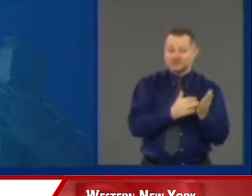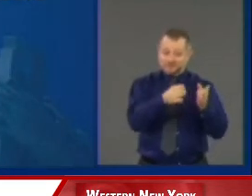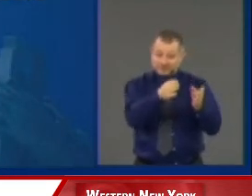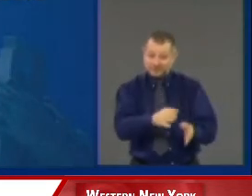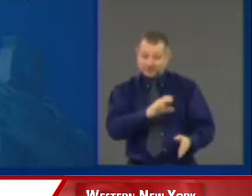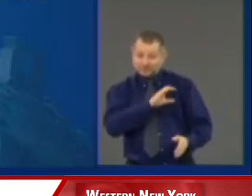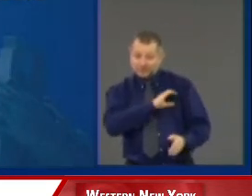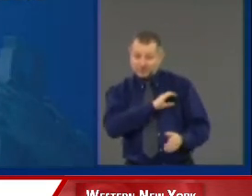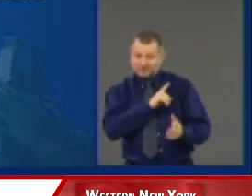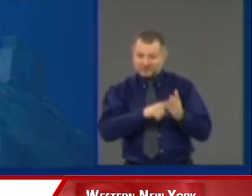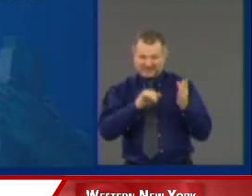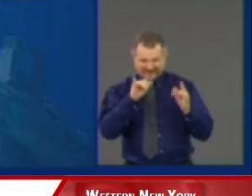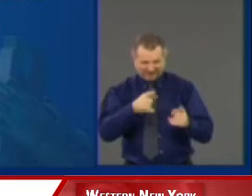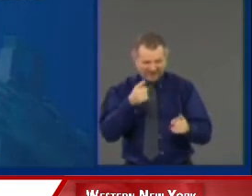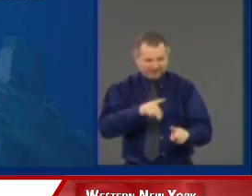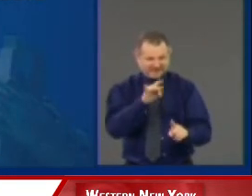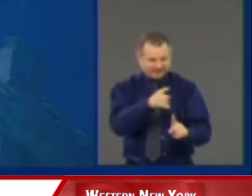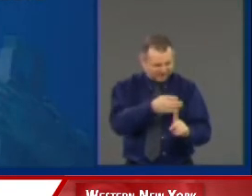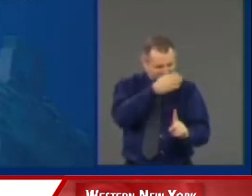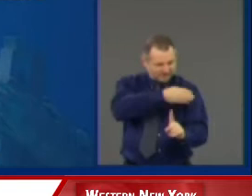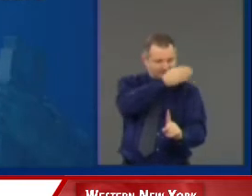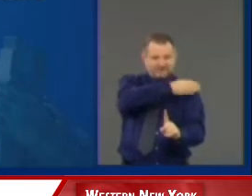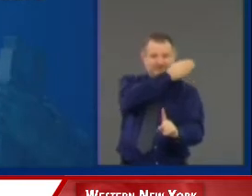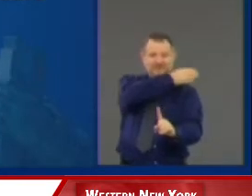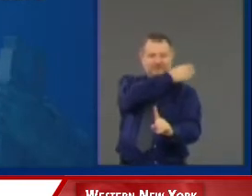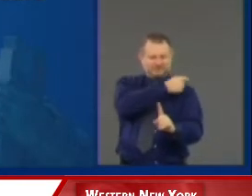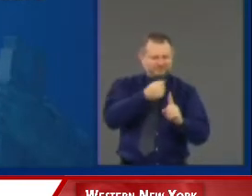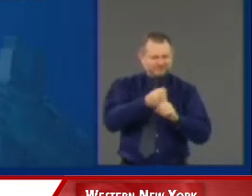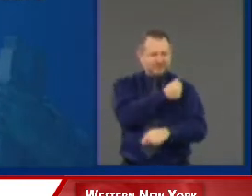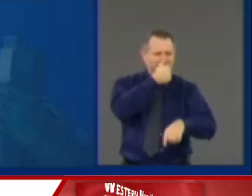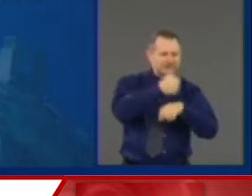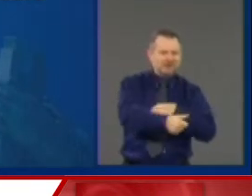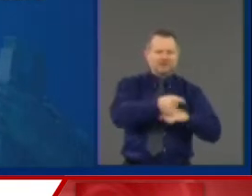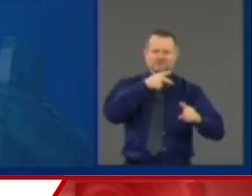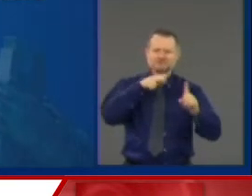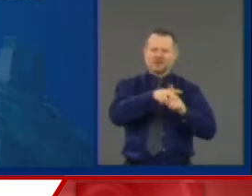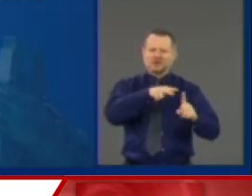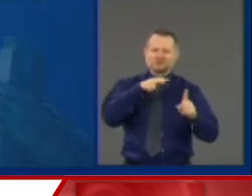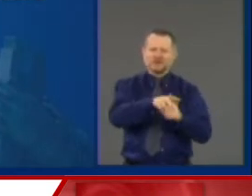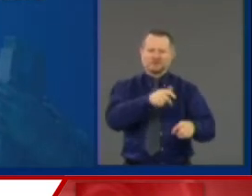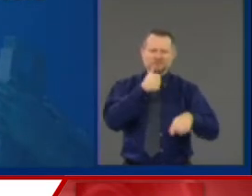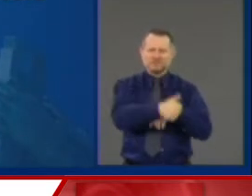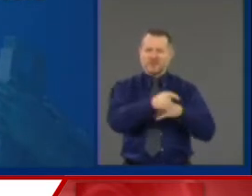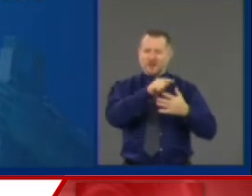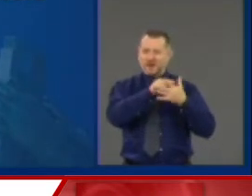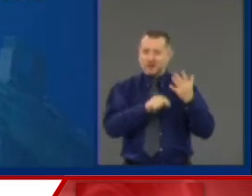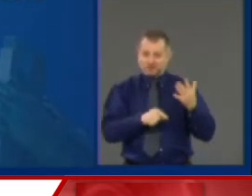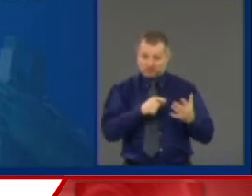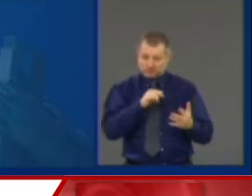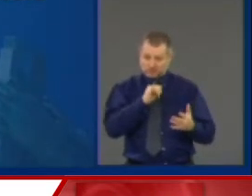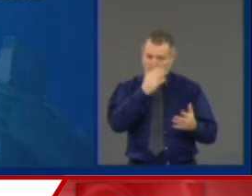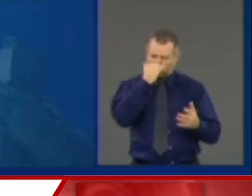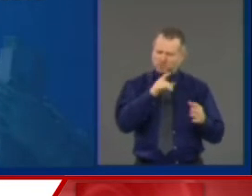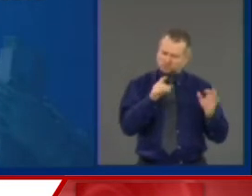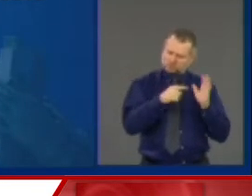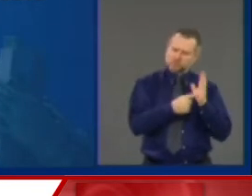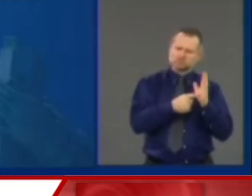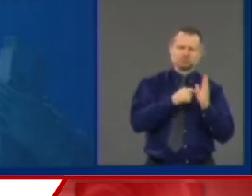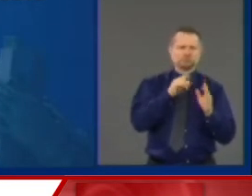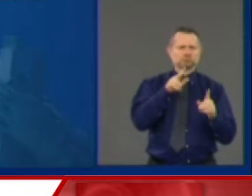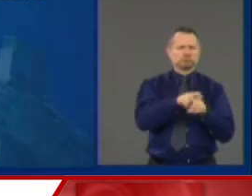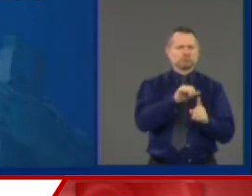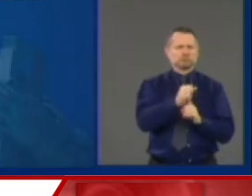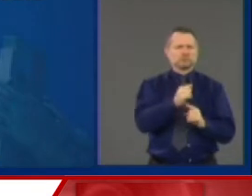disciplinary records that show this was a repeat pattern, how is that not relevant? And by the way,